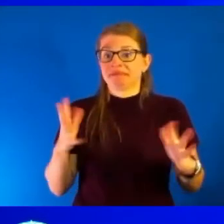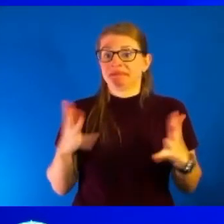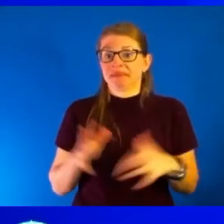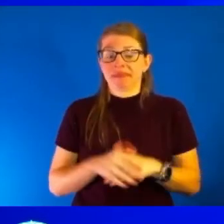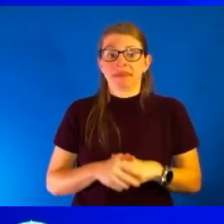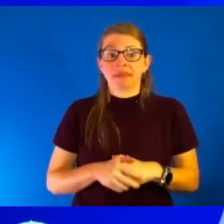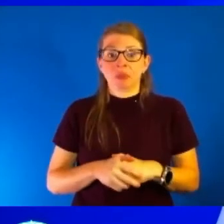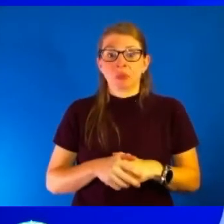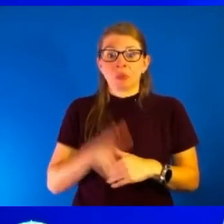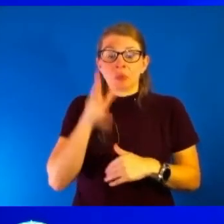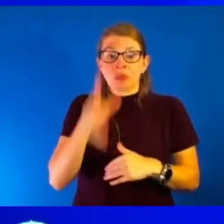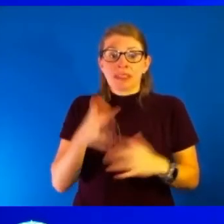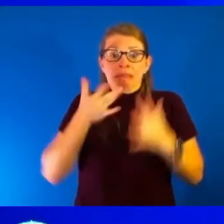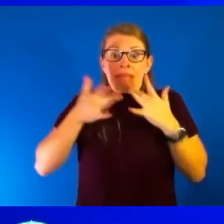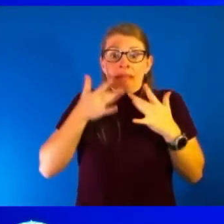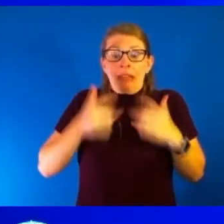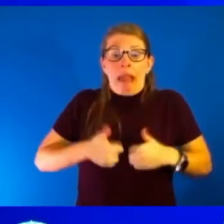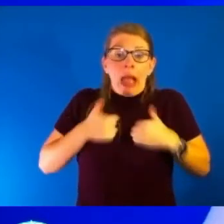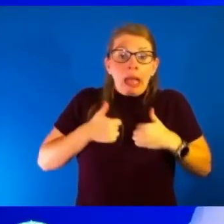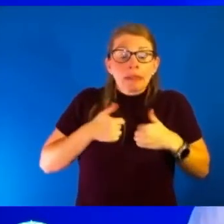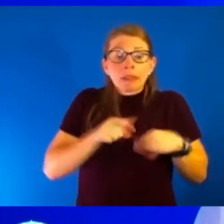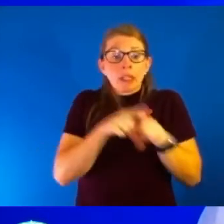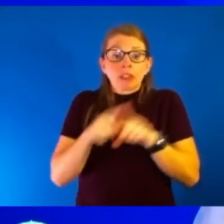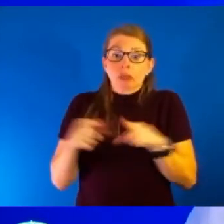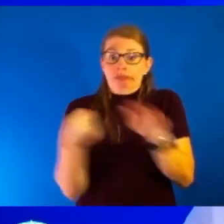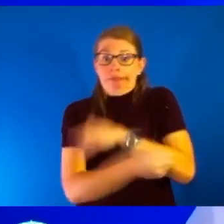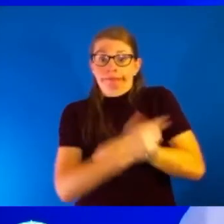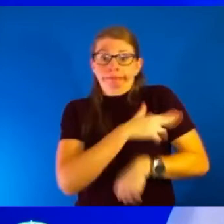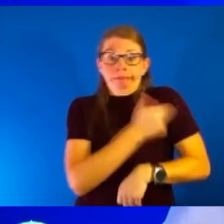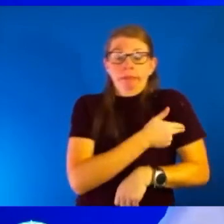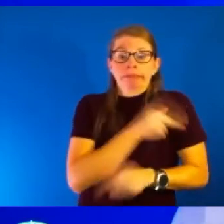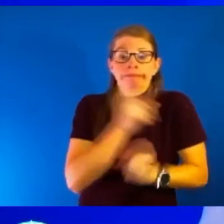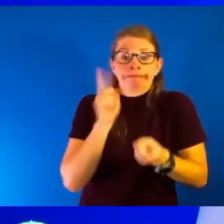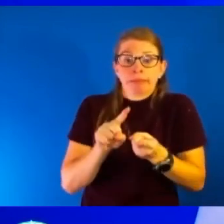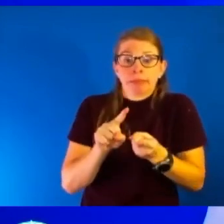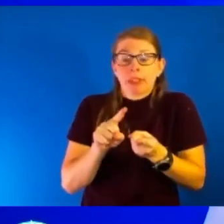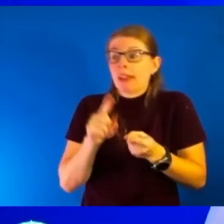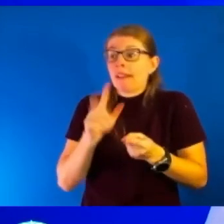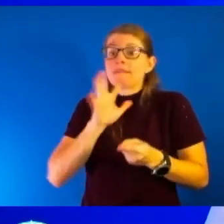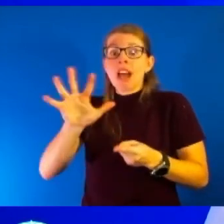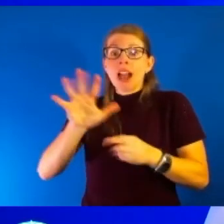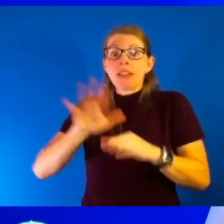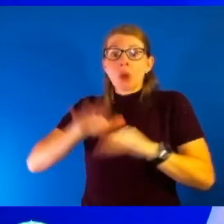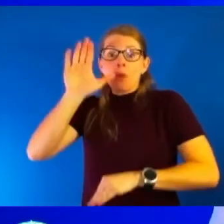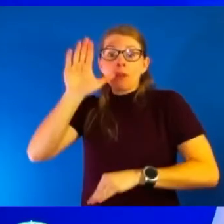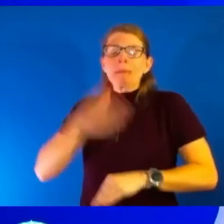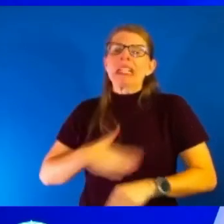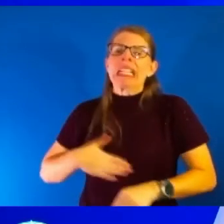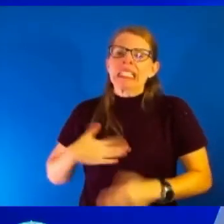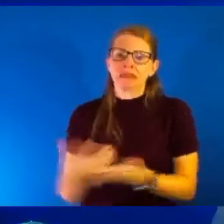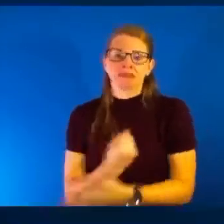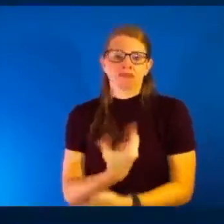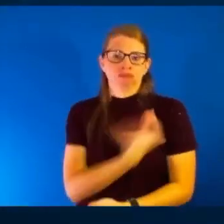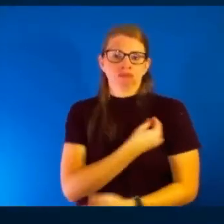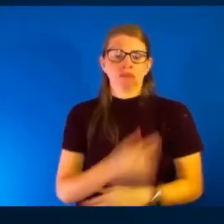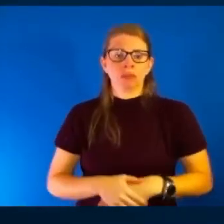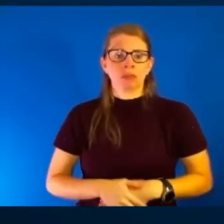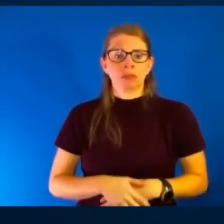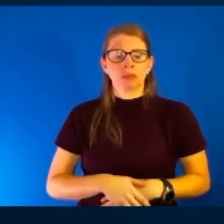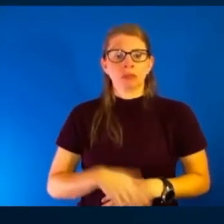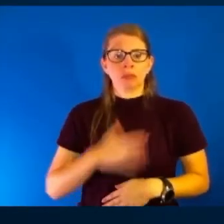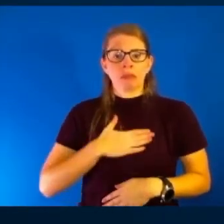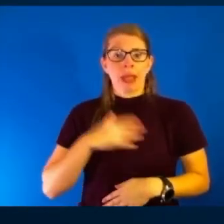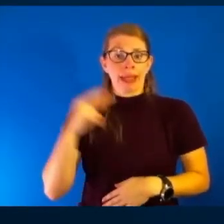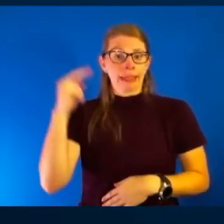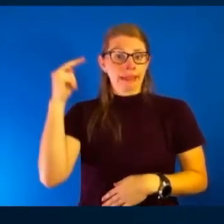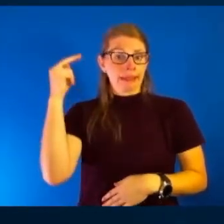going to the hospital. If you have anybody who is five and over, please go get them vaccinated. My nephew, who